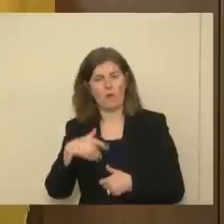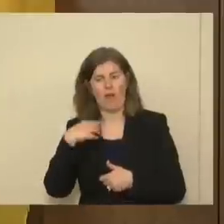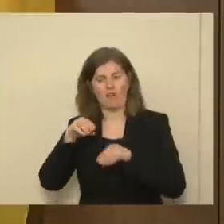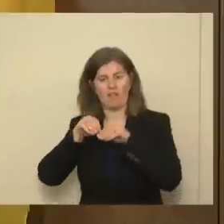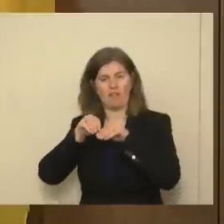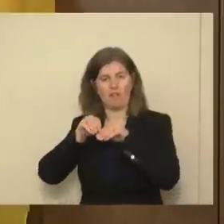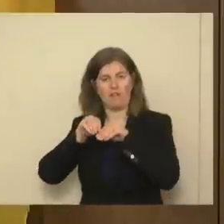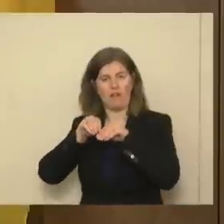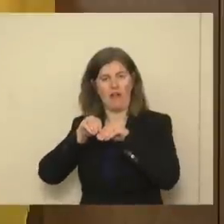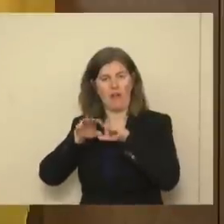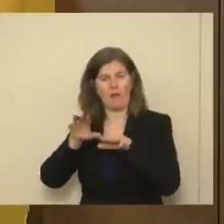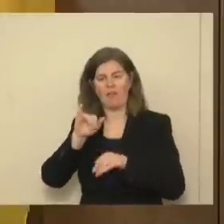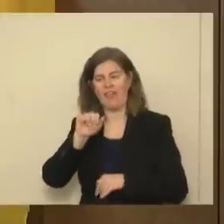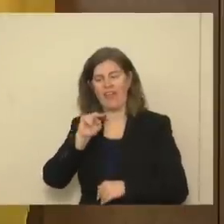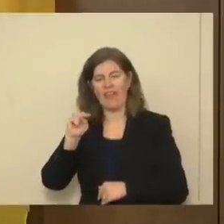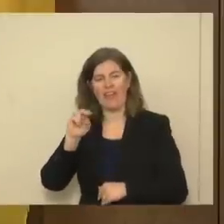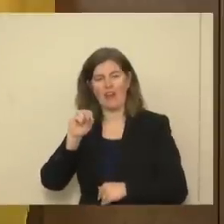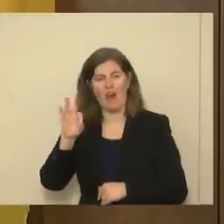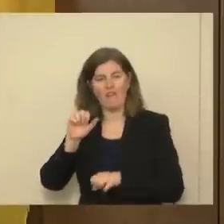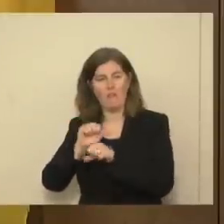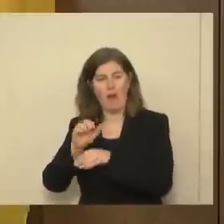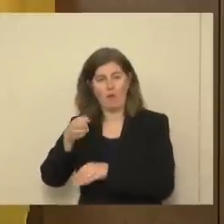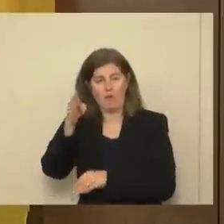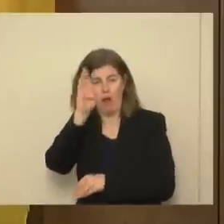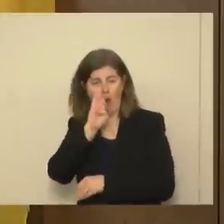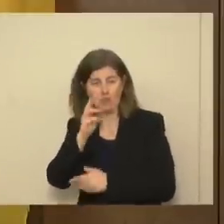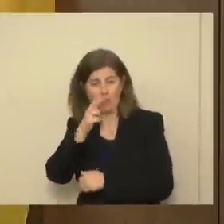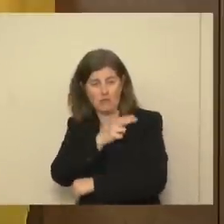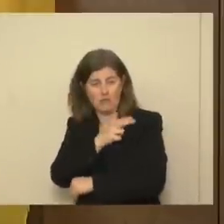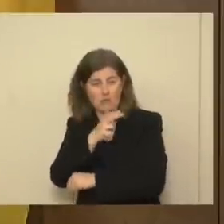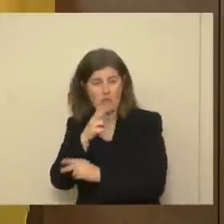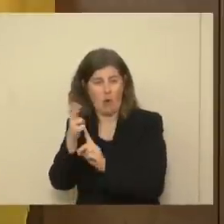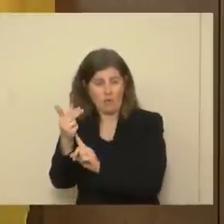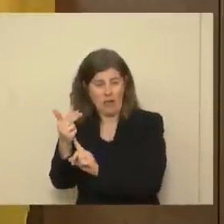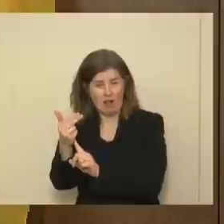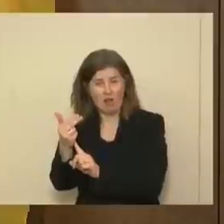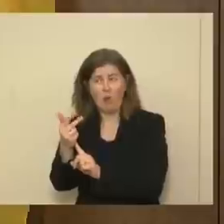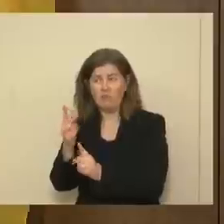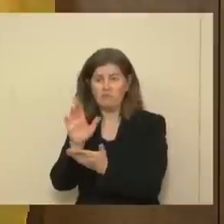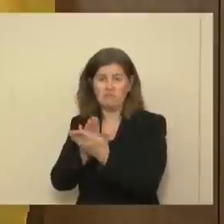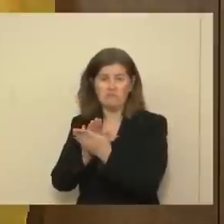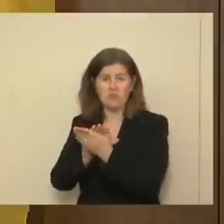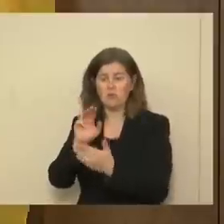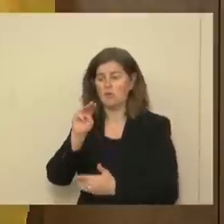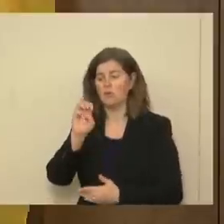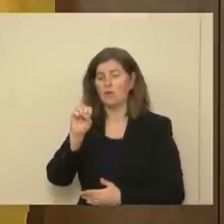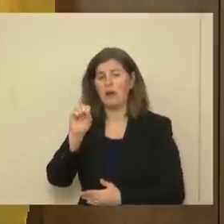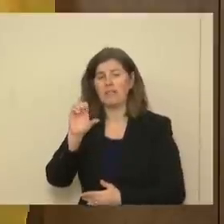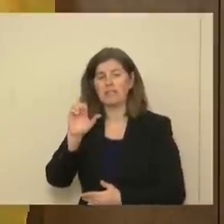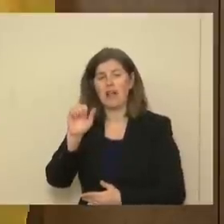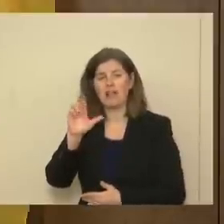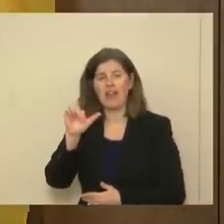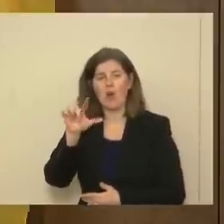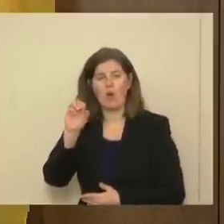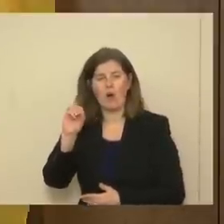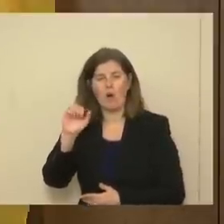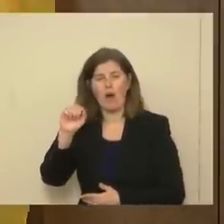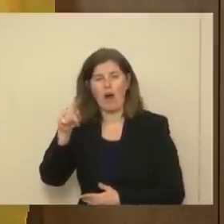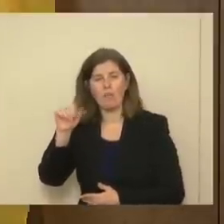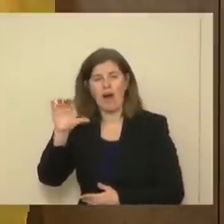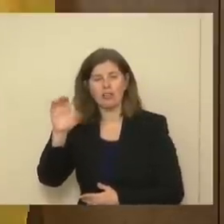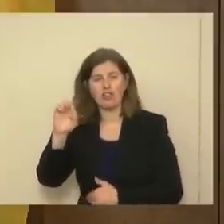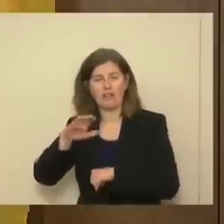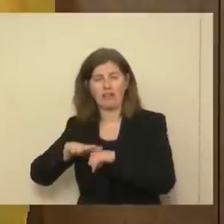outbreak at the end of the Mountain Gods. I want to give a shout-out to the leadership of the Mescalero Apache Nation. They contacted